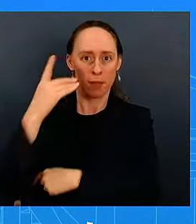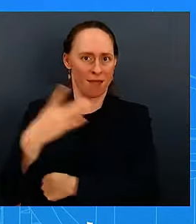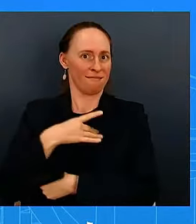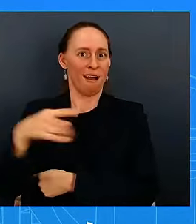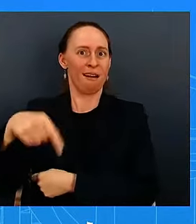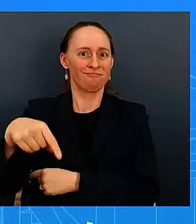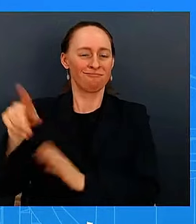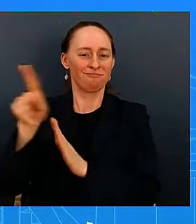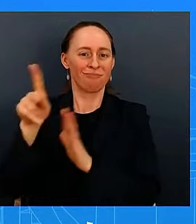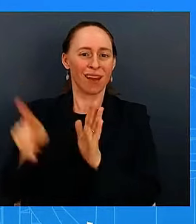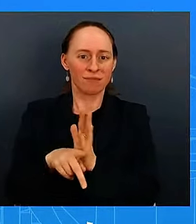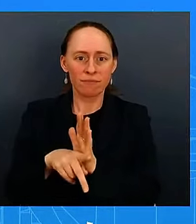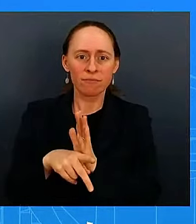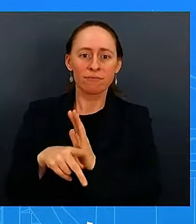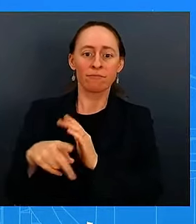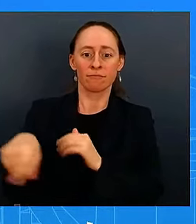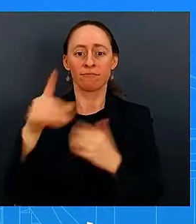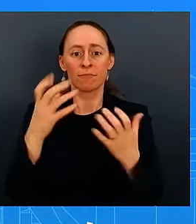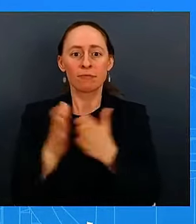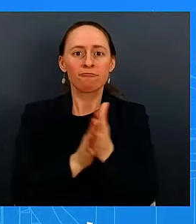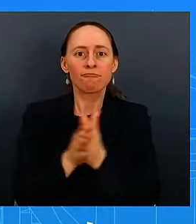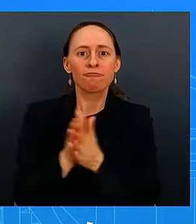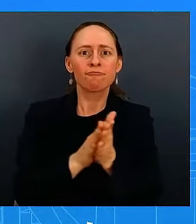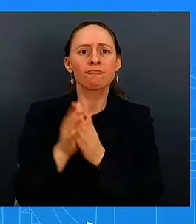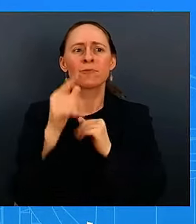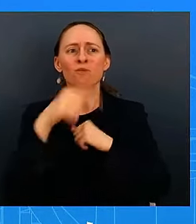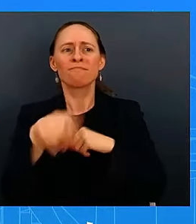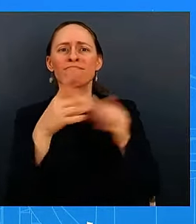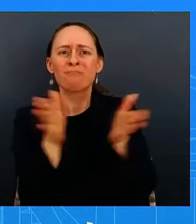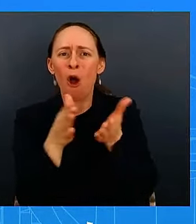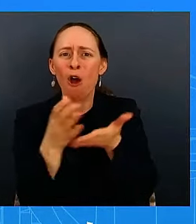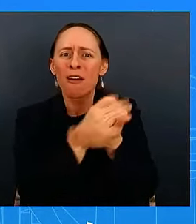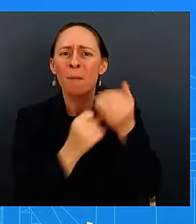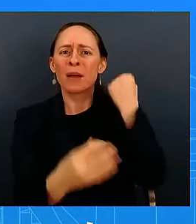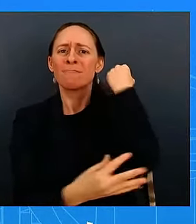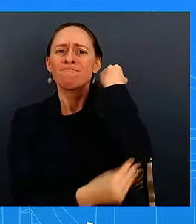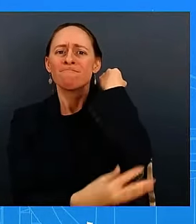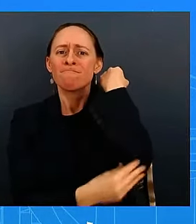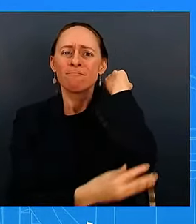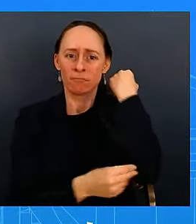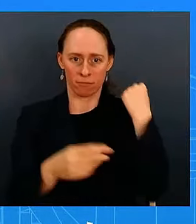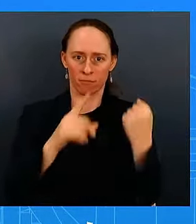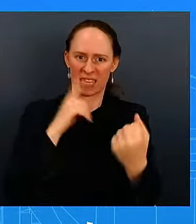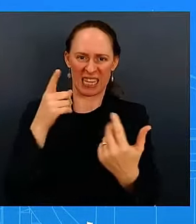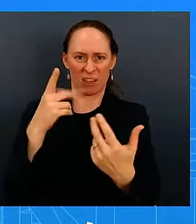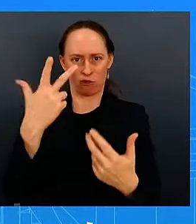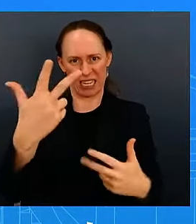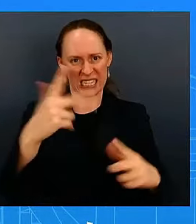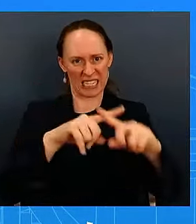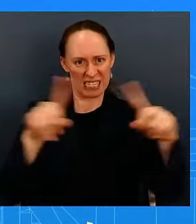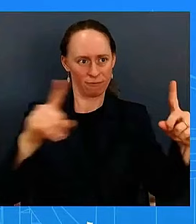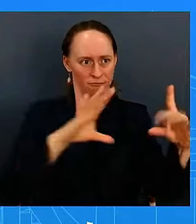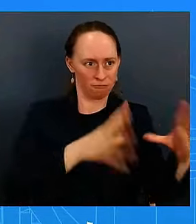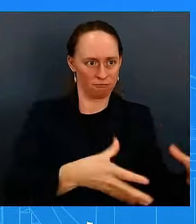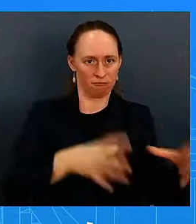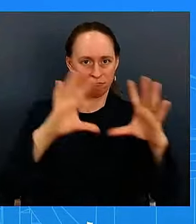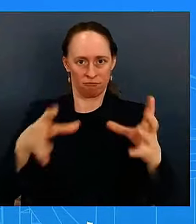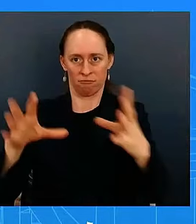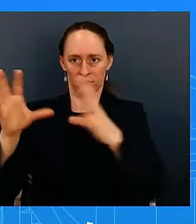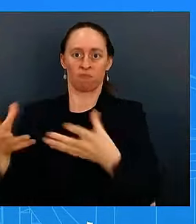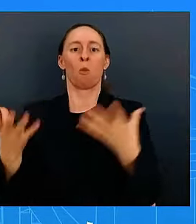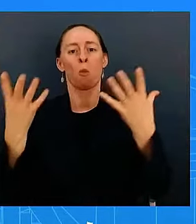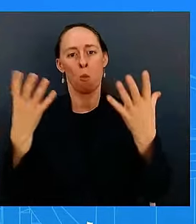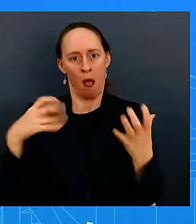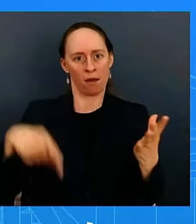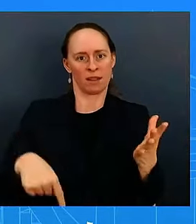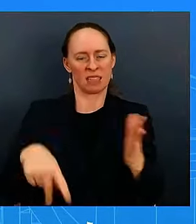like it that's a pretty rare triumvirate so expanding litec is a great idea as is uh i mentioned earlier a